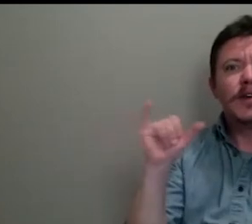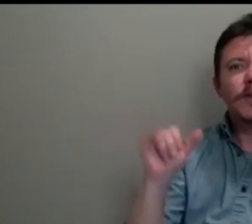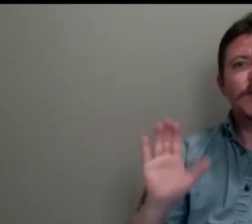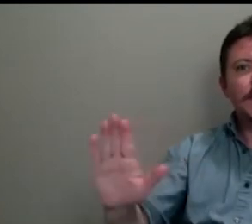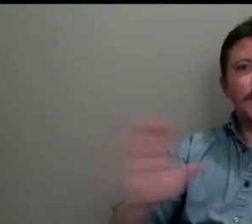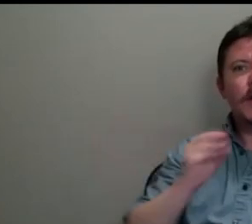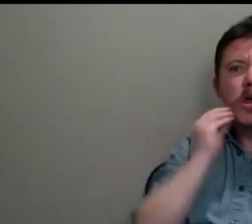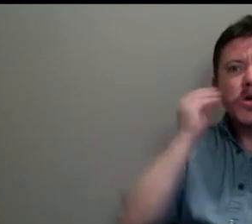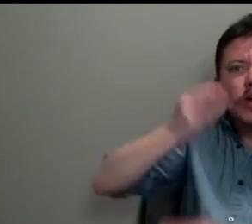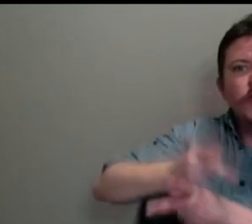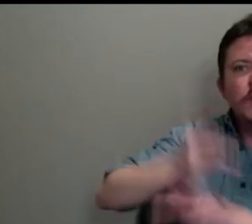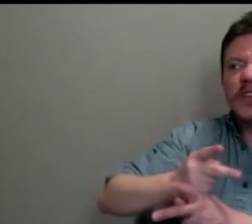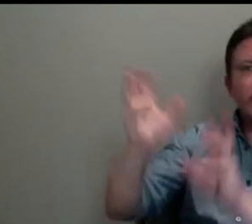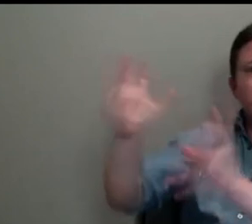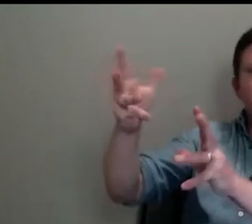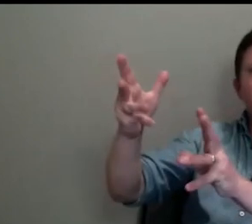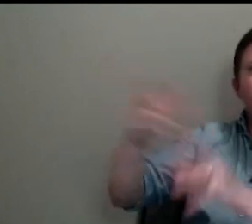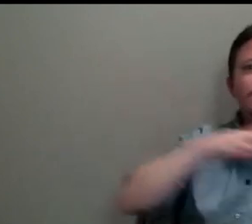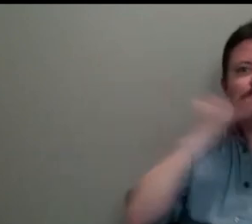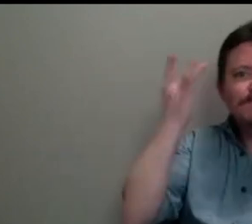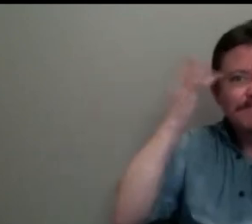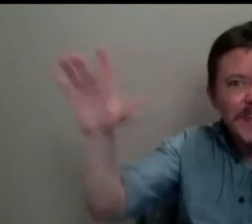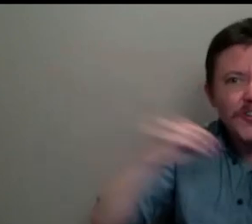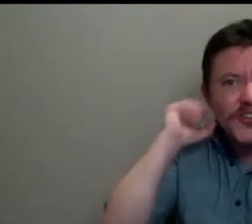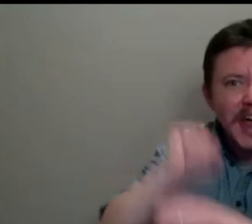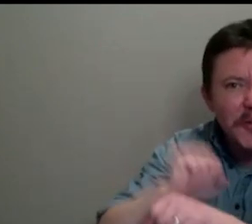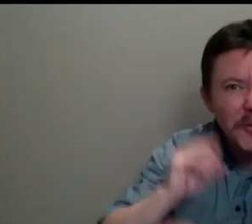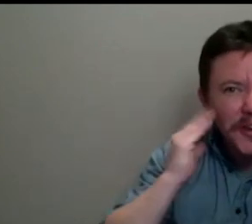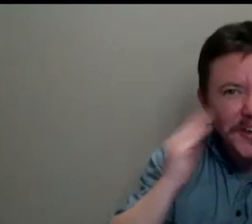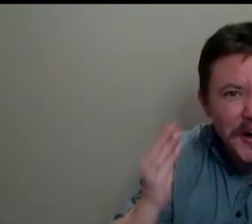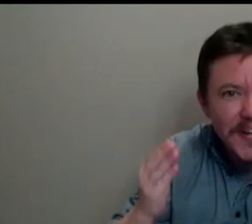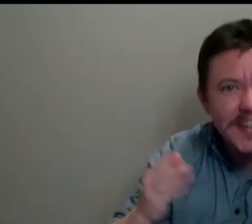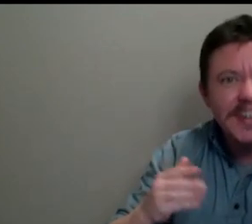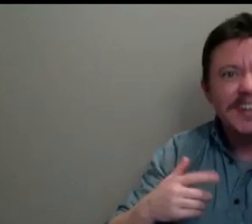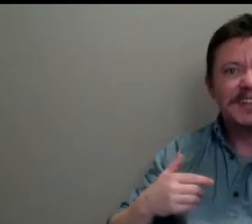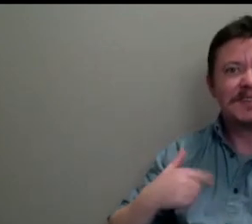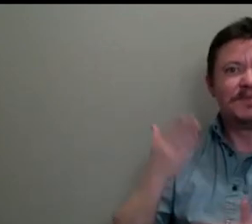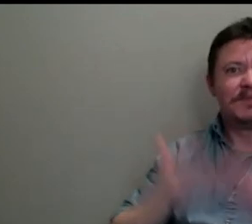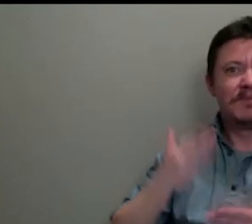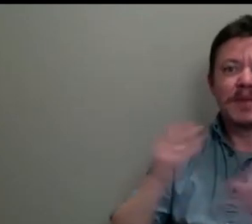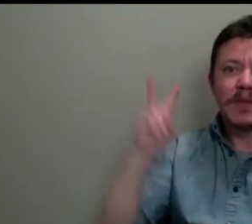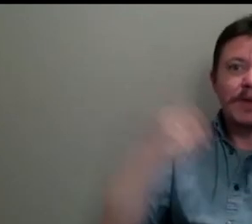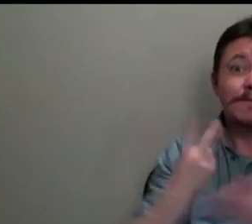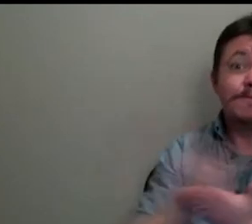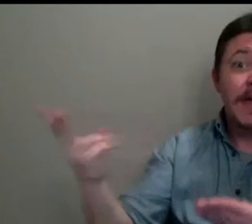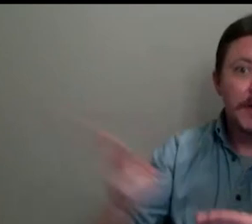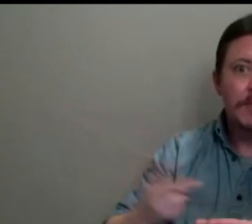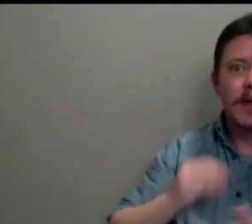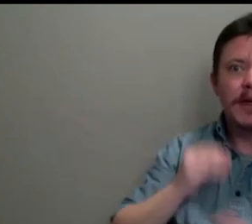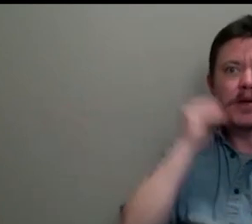you know, then we're not doing any more housework. Maybe they've even failed at being good domestic women. And